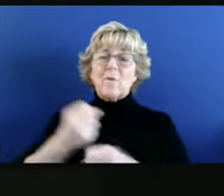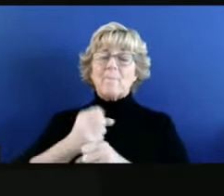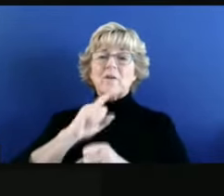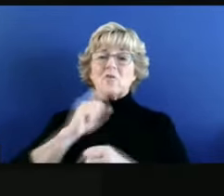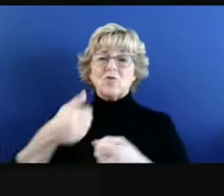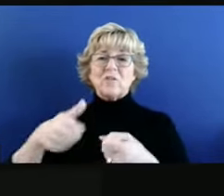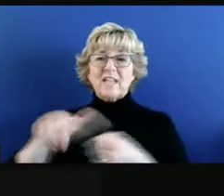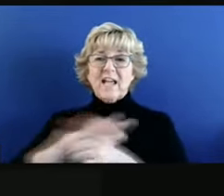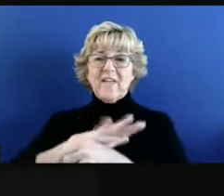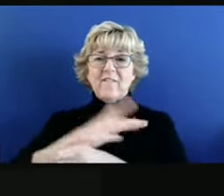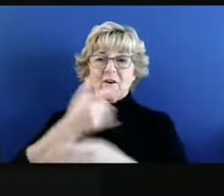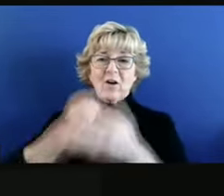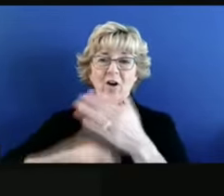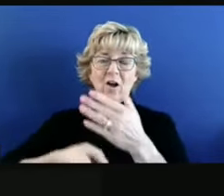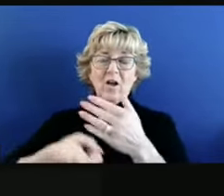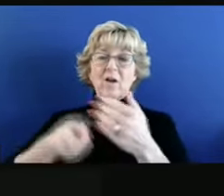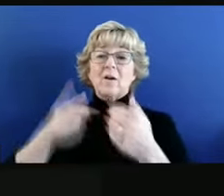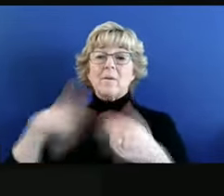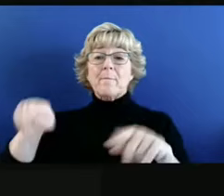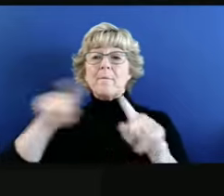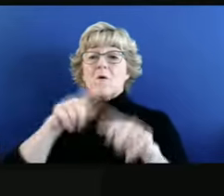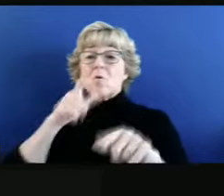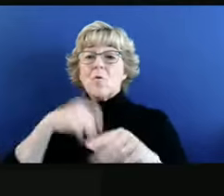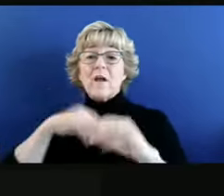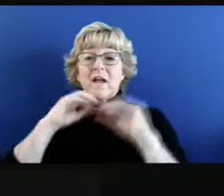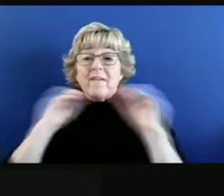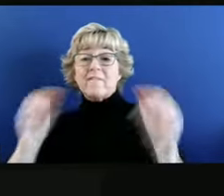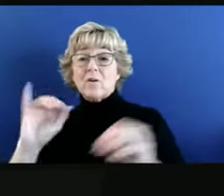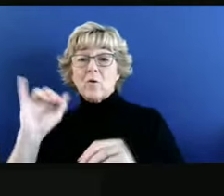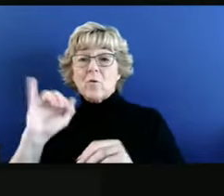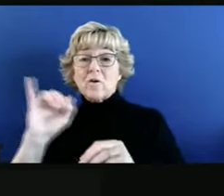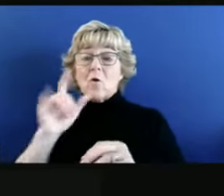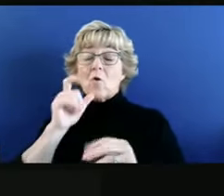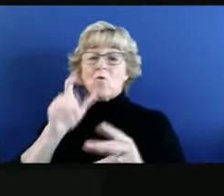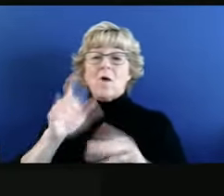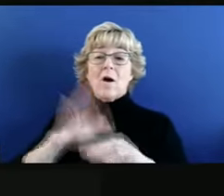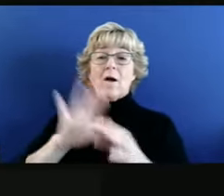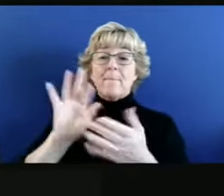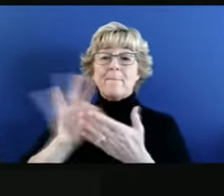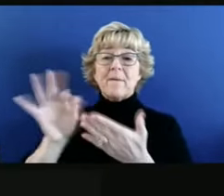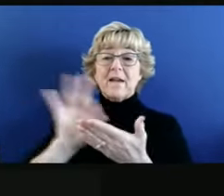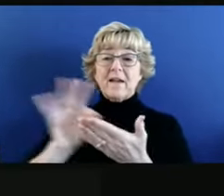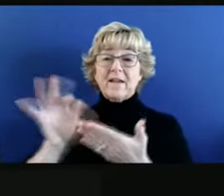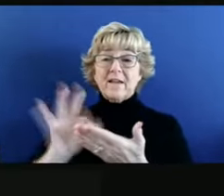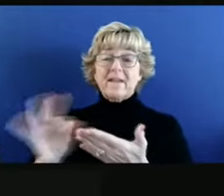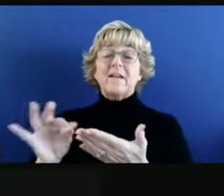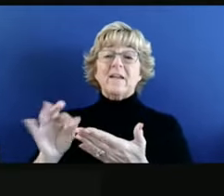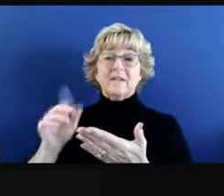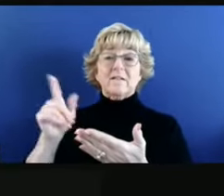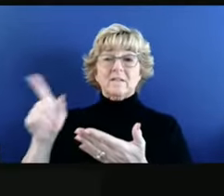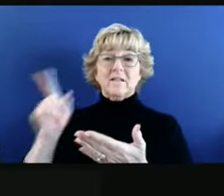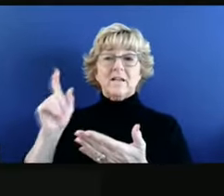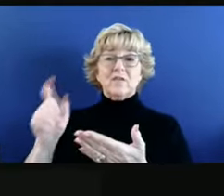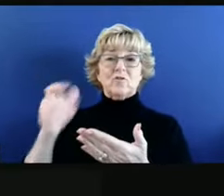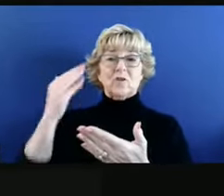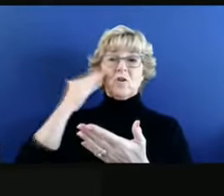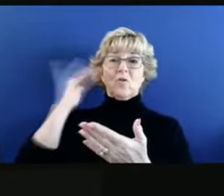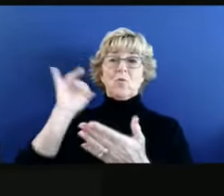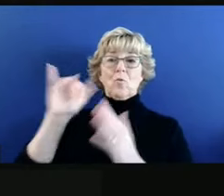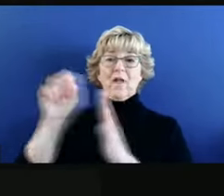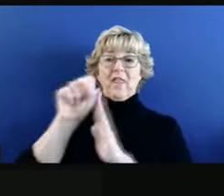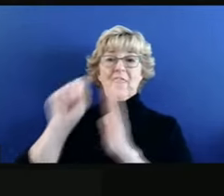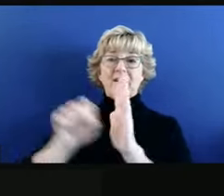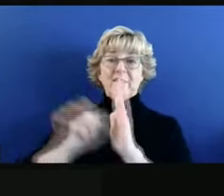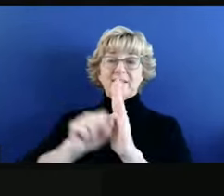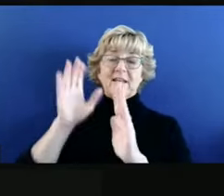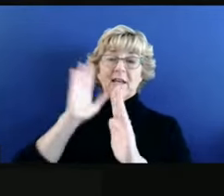covered. That for those who are uninsured and those in the Medicaid program, they should rest assured that that's a place where the state is going